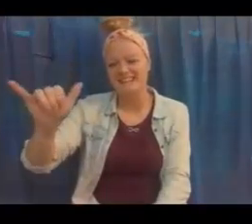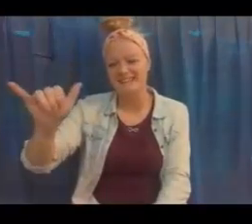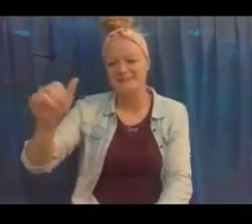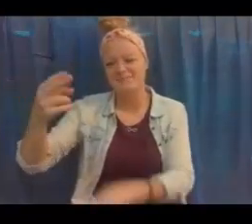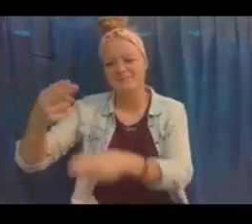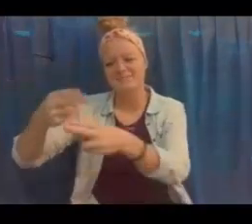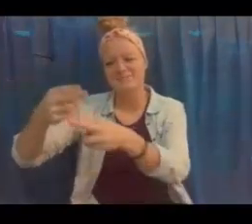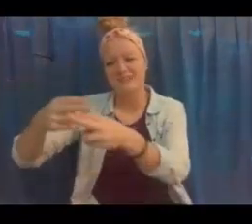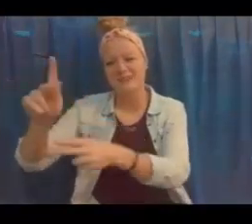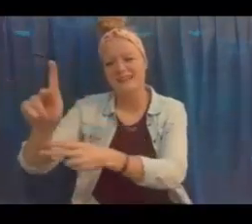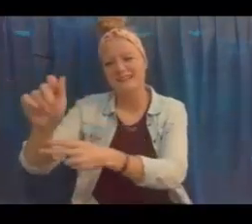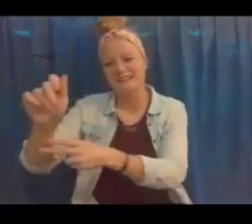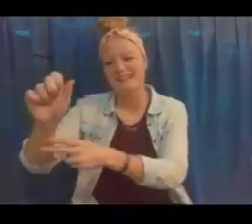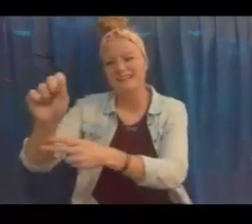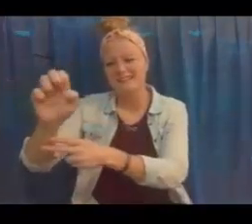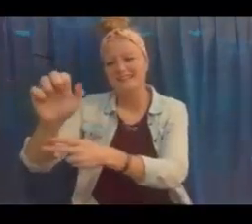Casey, the driver.